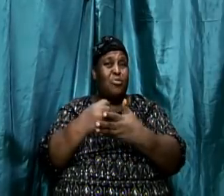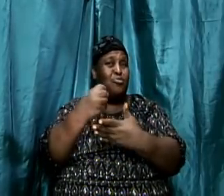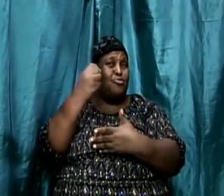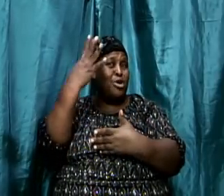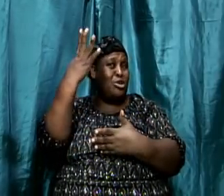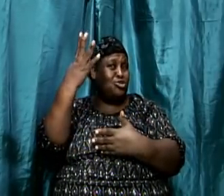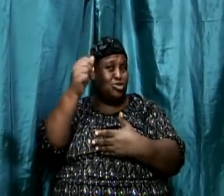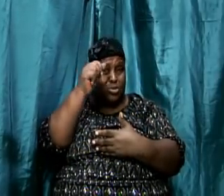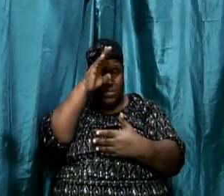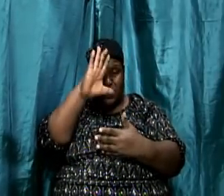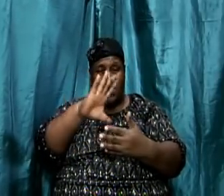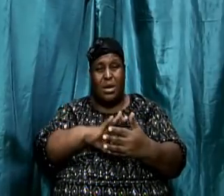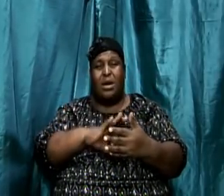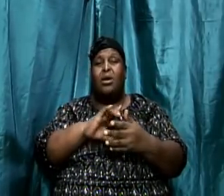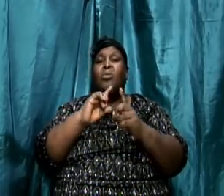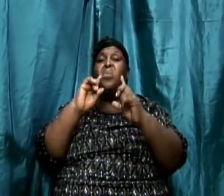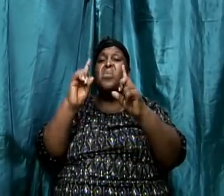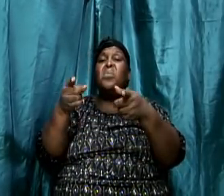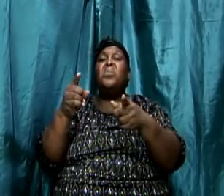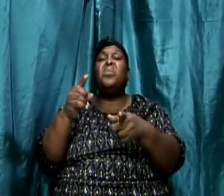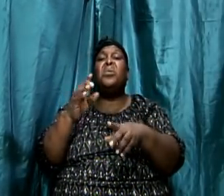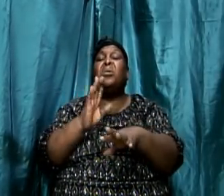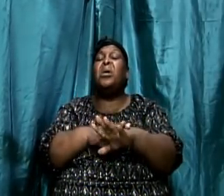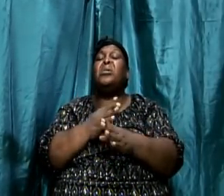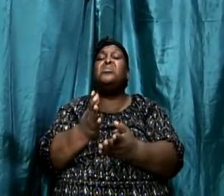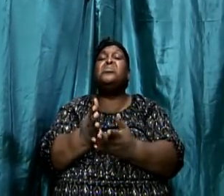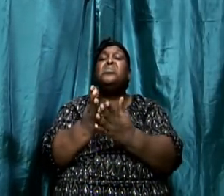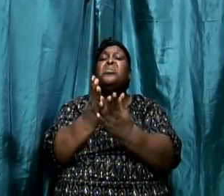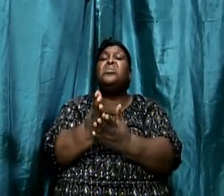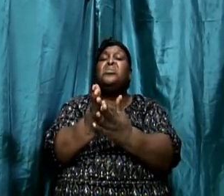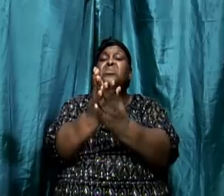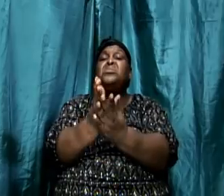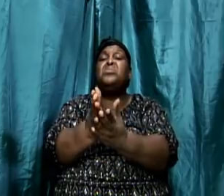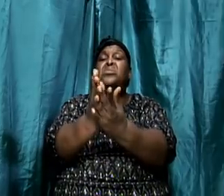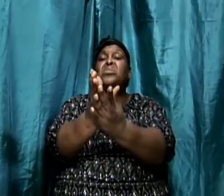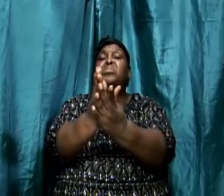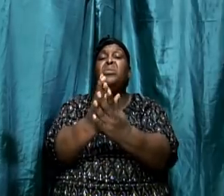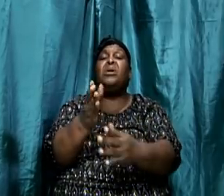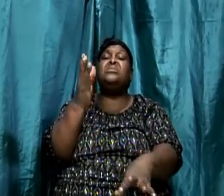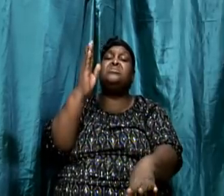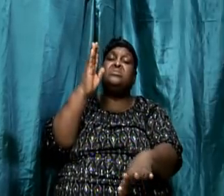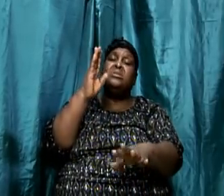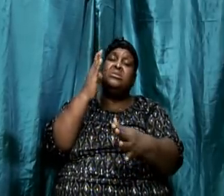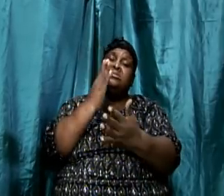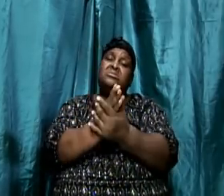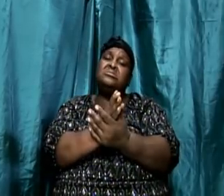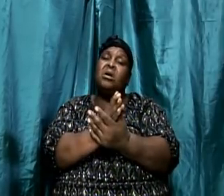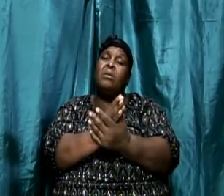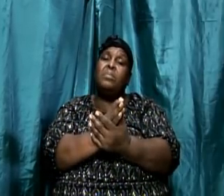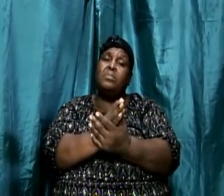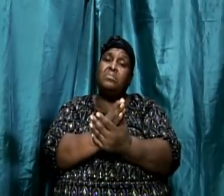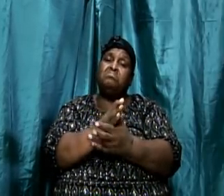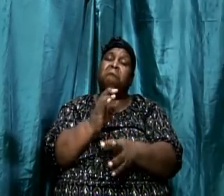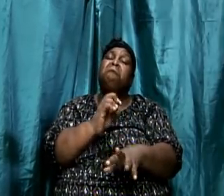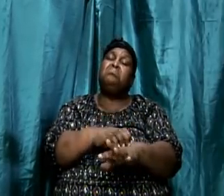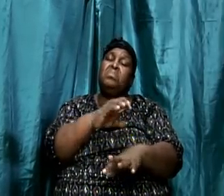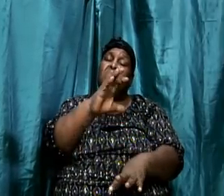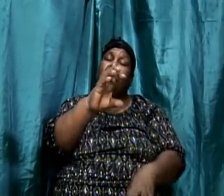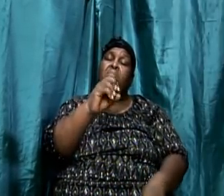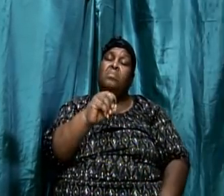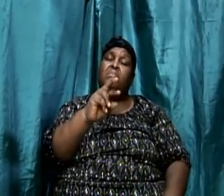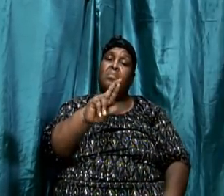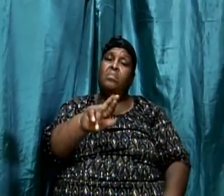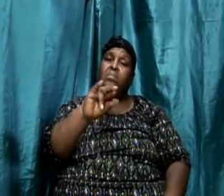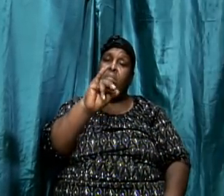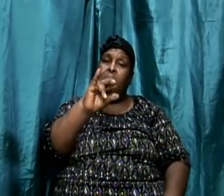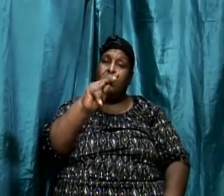rich men who went on their cruises and they came in and they would have stopped at Corinth. Now you know what I mean? It was a port